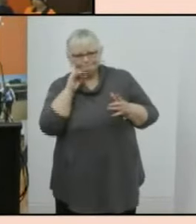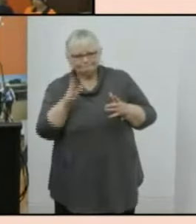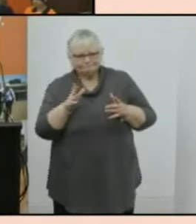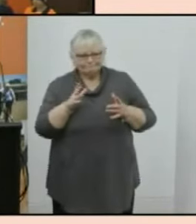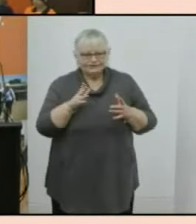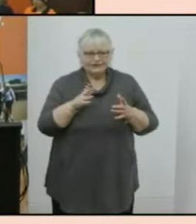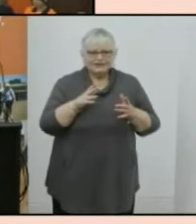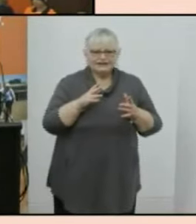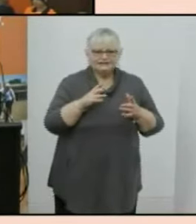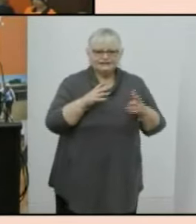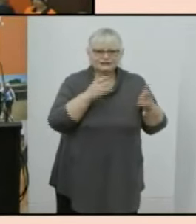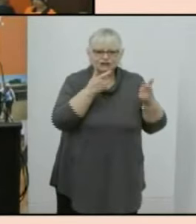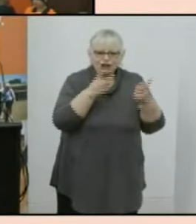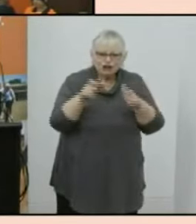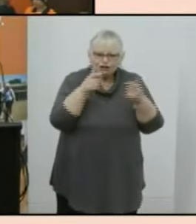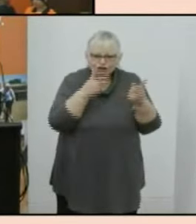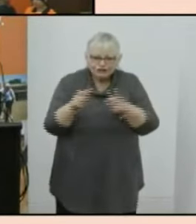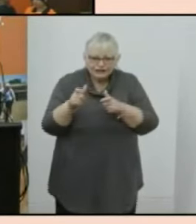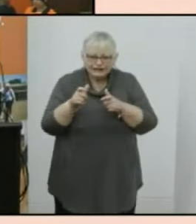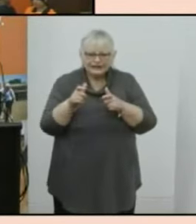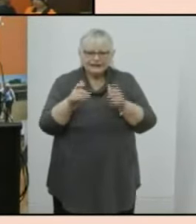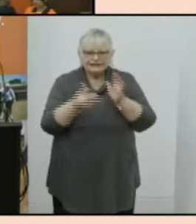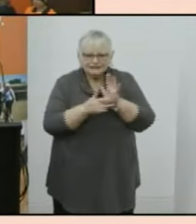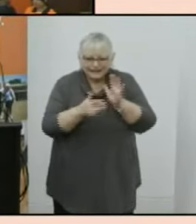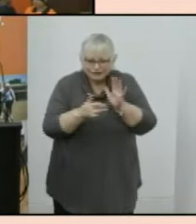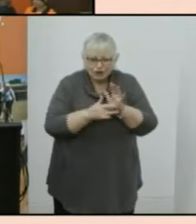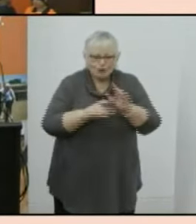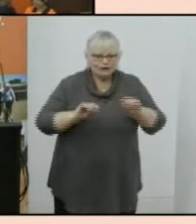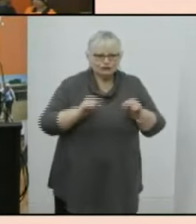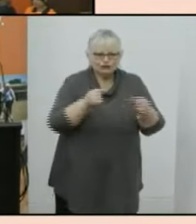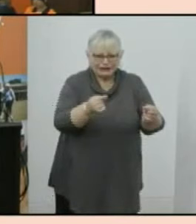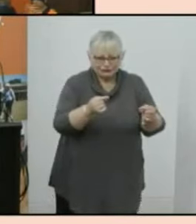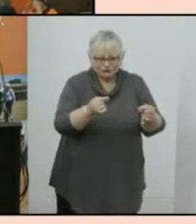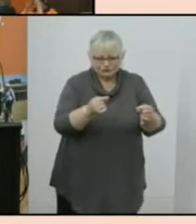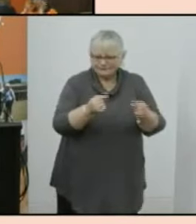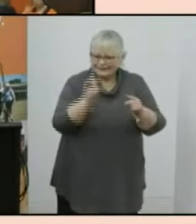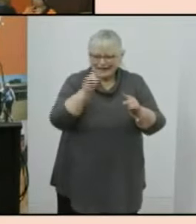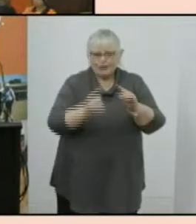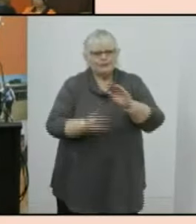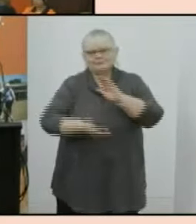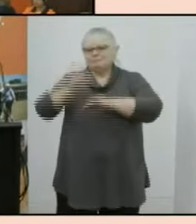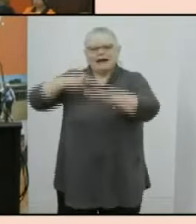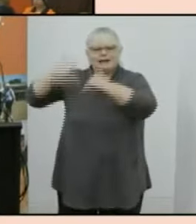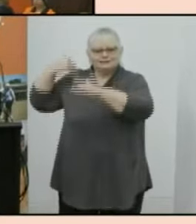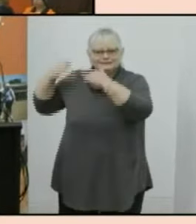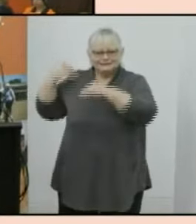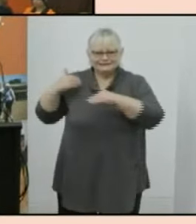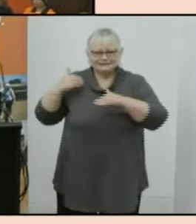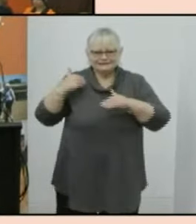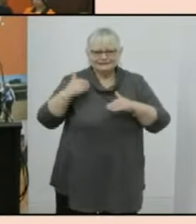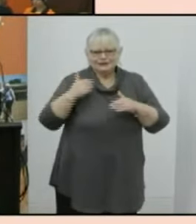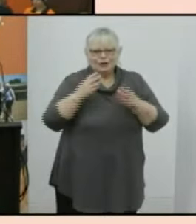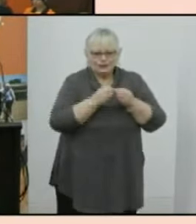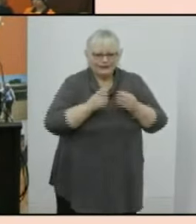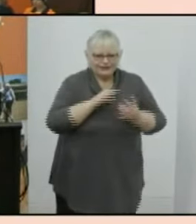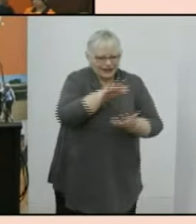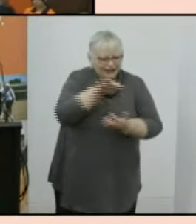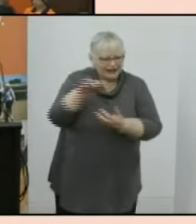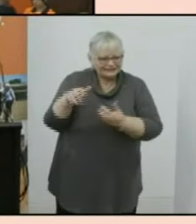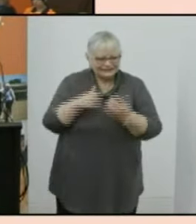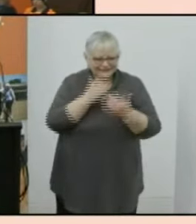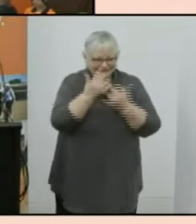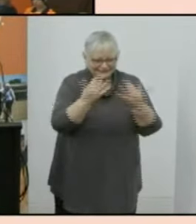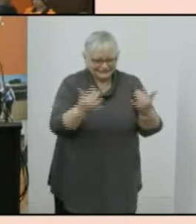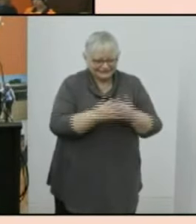uh security challenges and technological challenges are behind you in the census, could you comment on the problem of